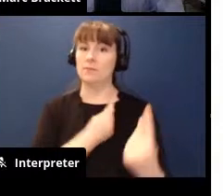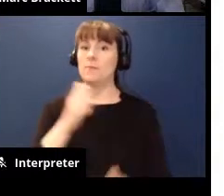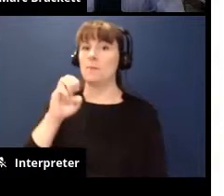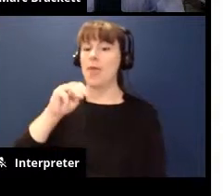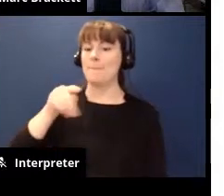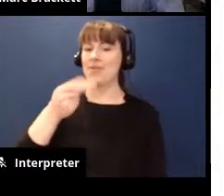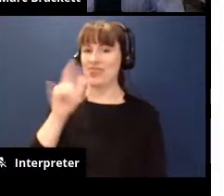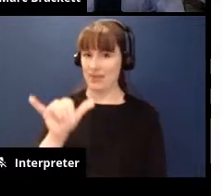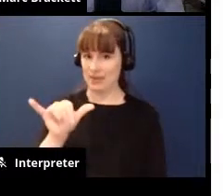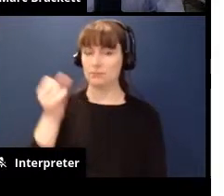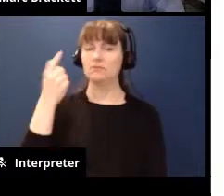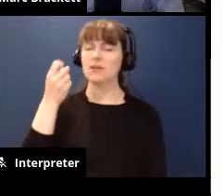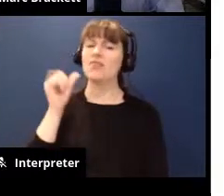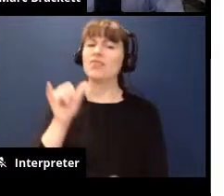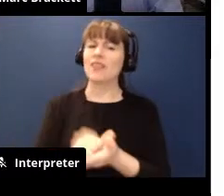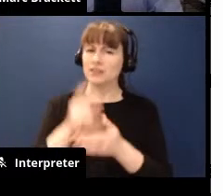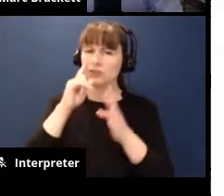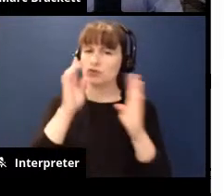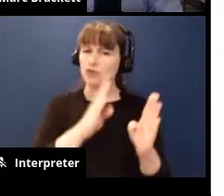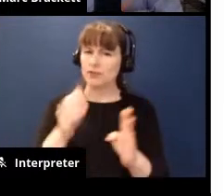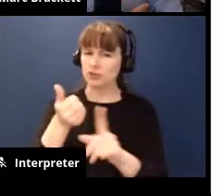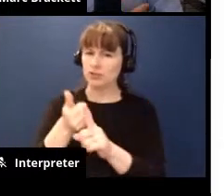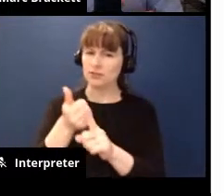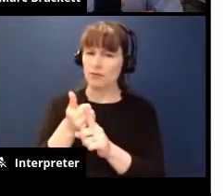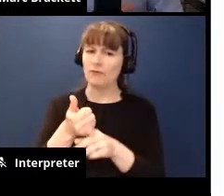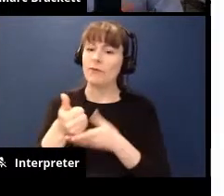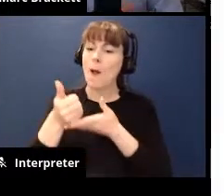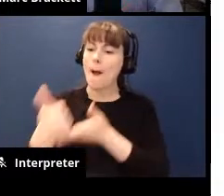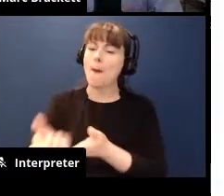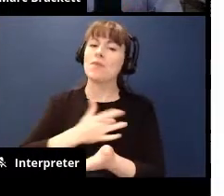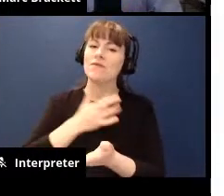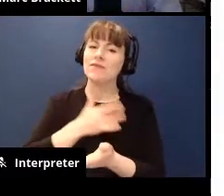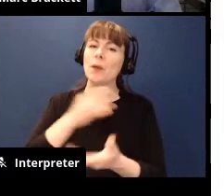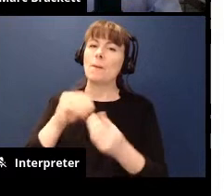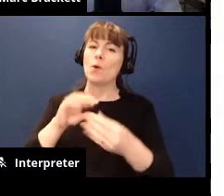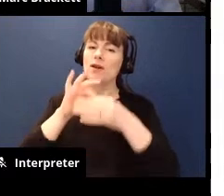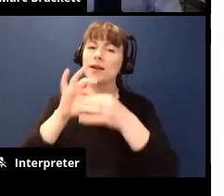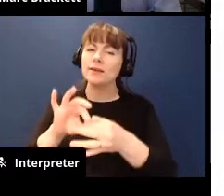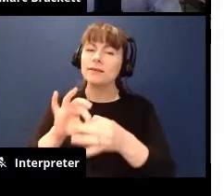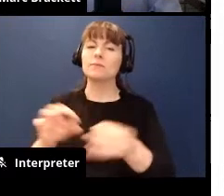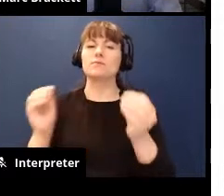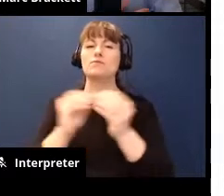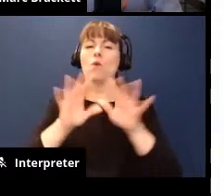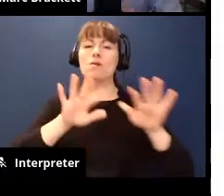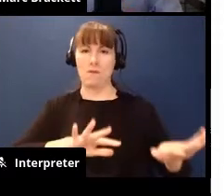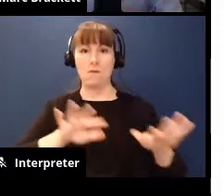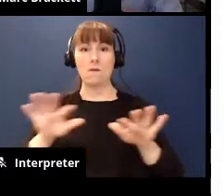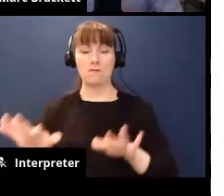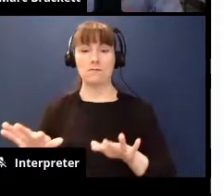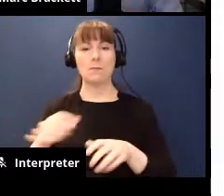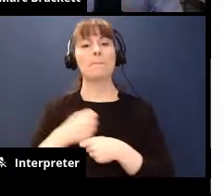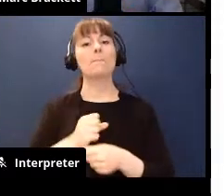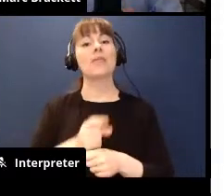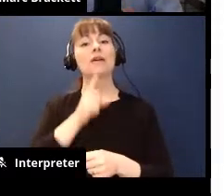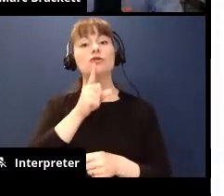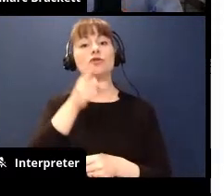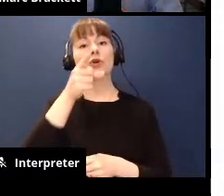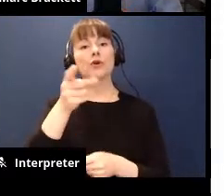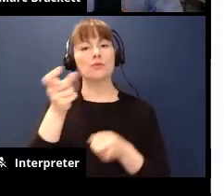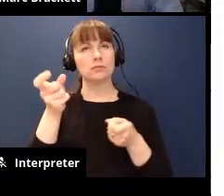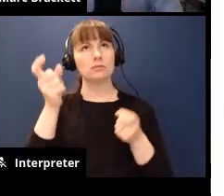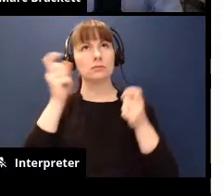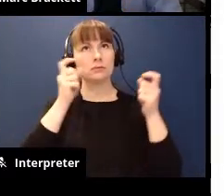strategy in and of itself to help your child feel more connected and calm right you're going to make sure you're monitoring your facial